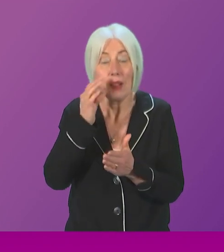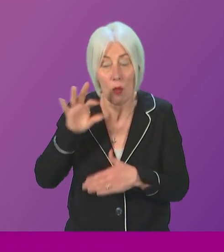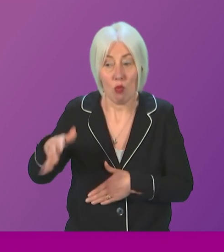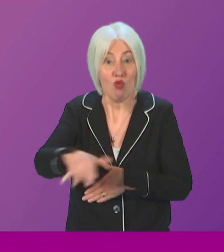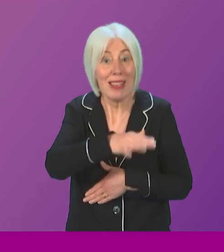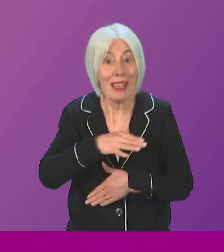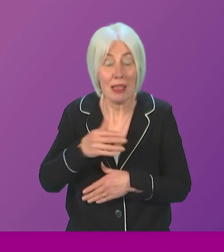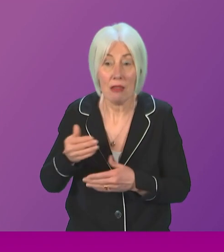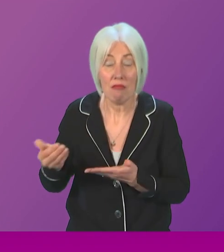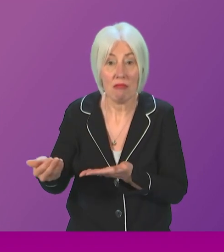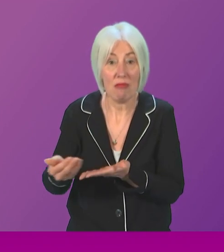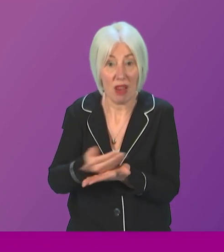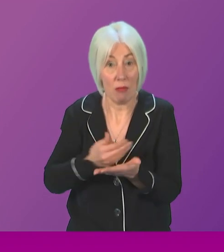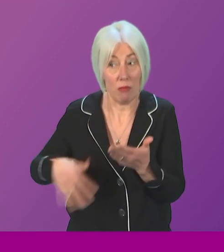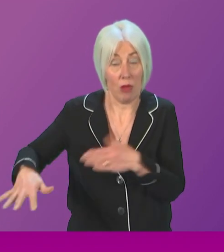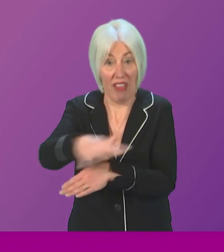future. Question number six, Rosa Grant.